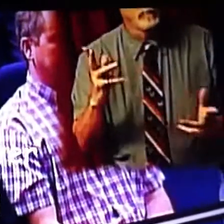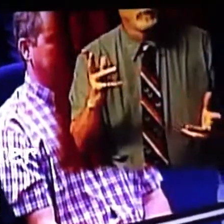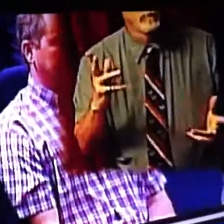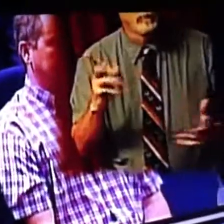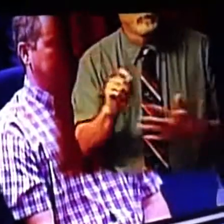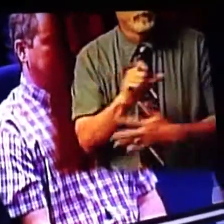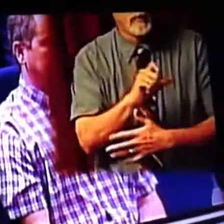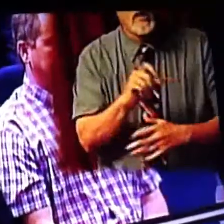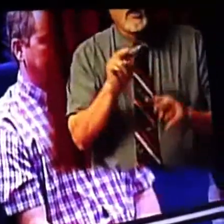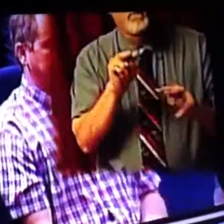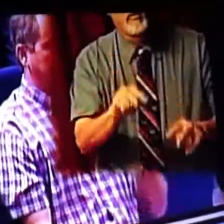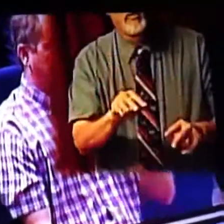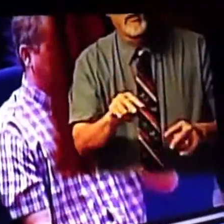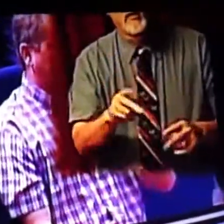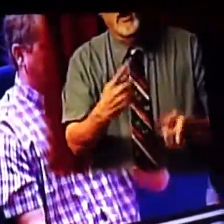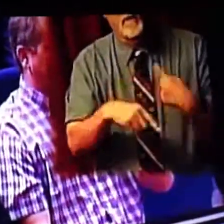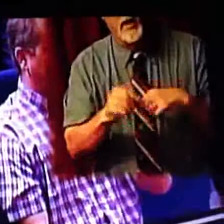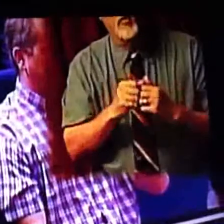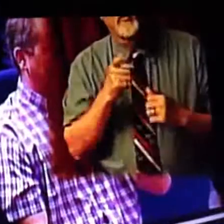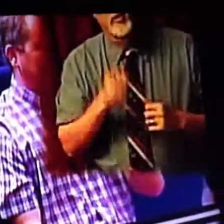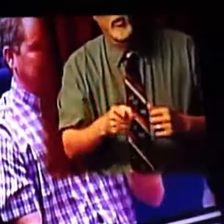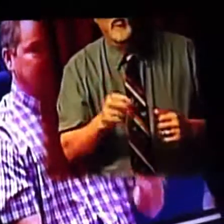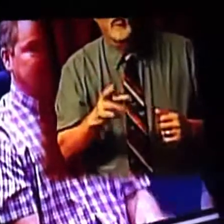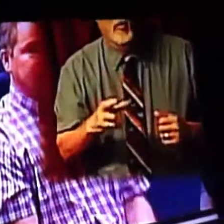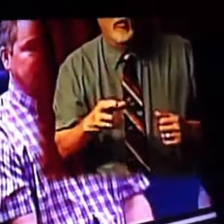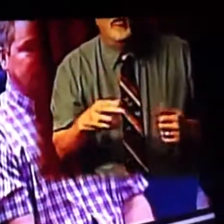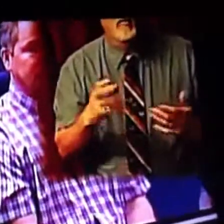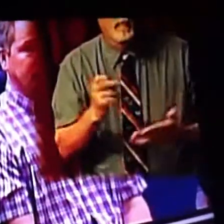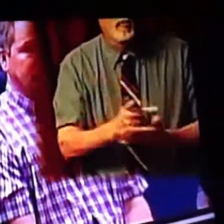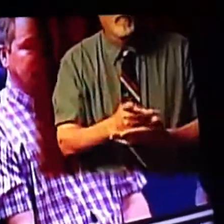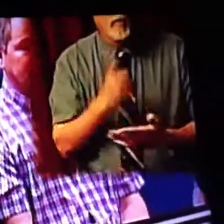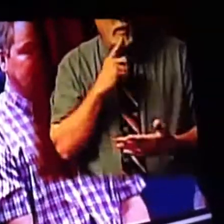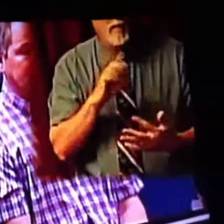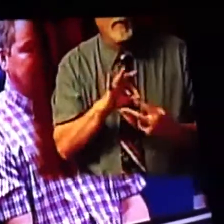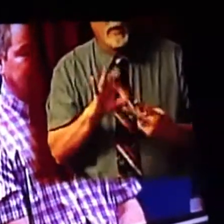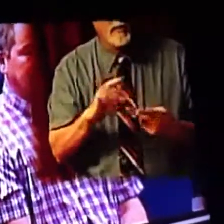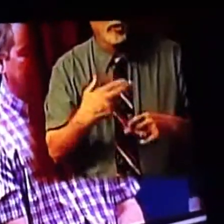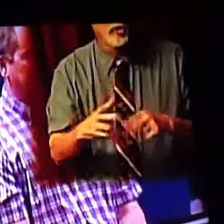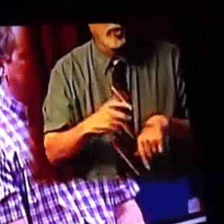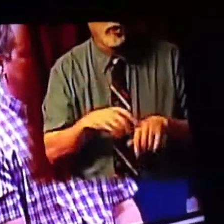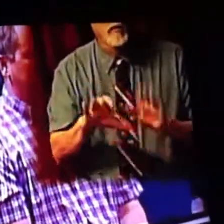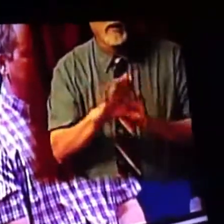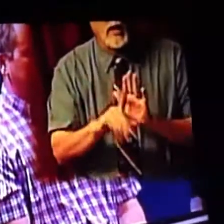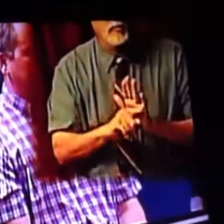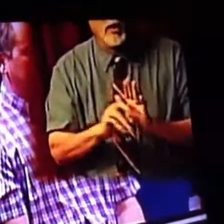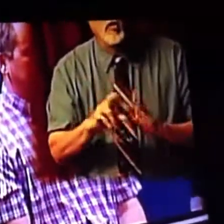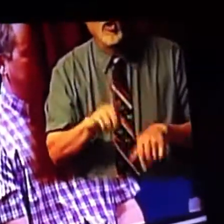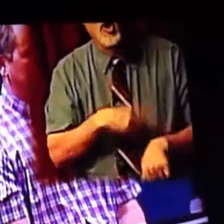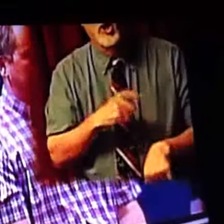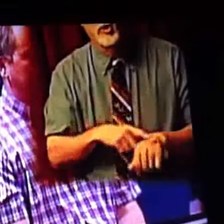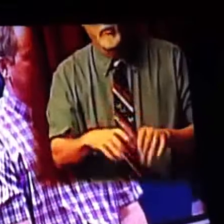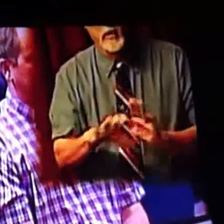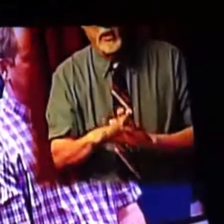of it, and then we would have to come back to you for approval of either a short-term contract or a long-term contract.